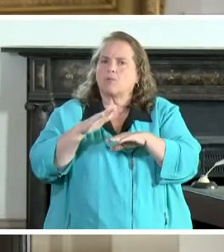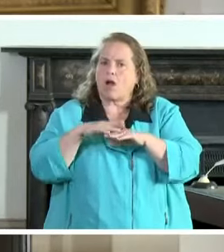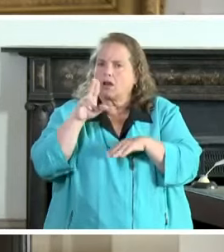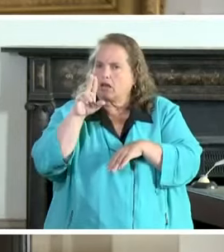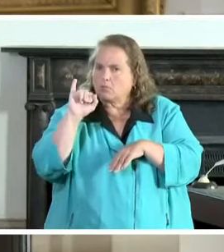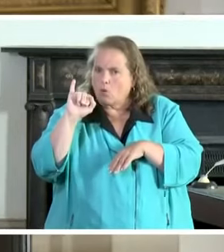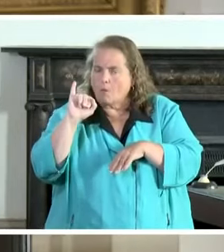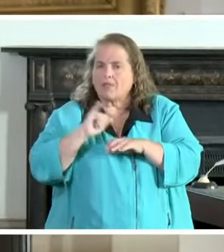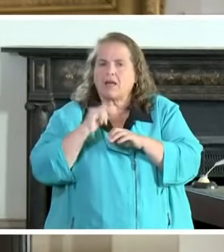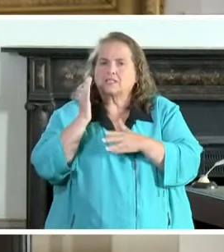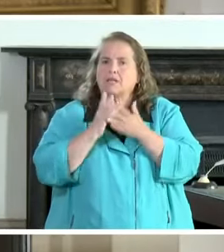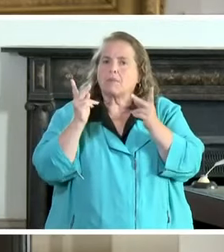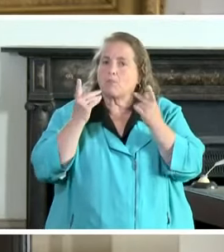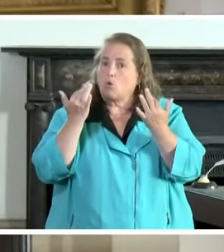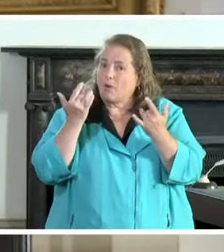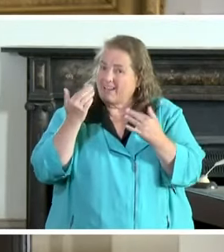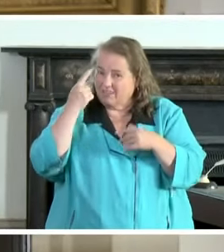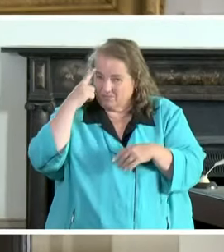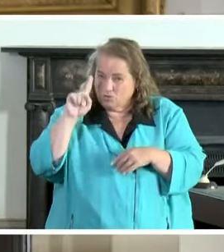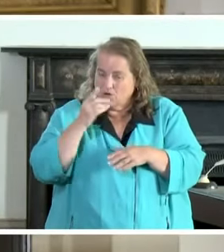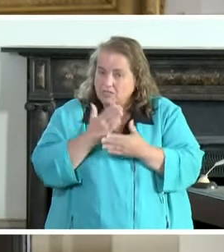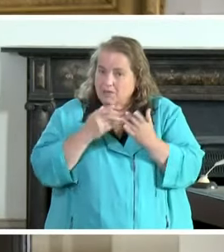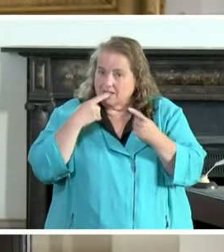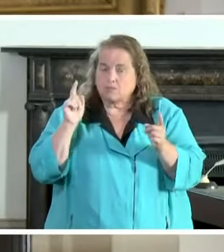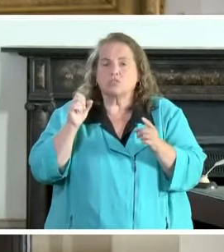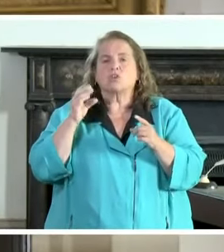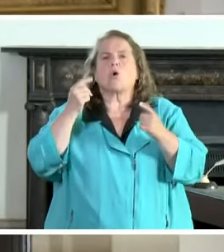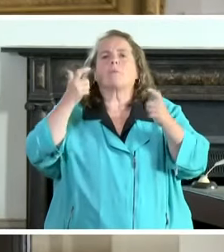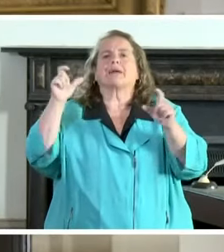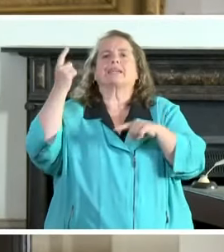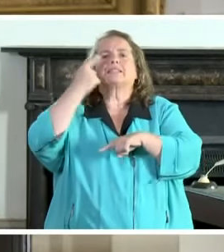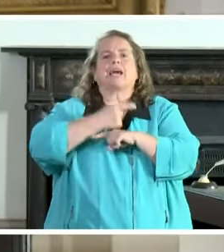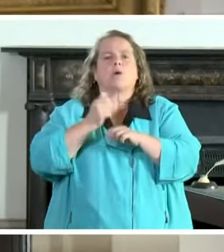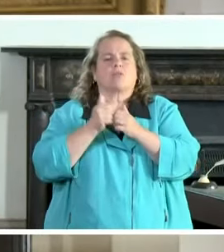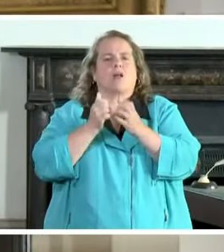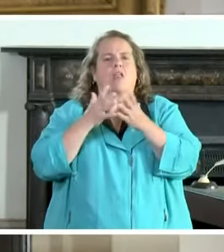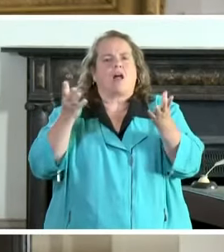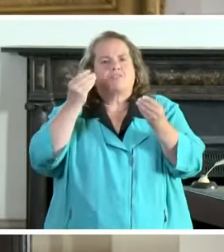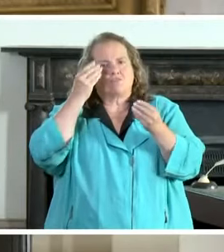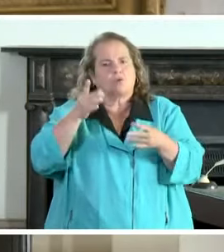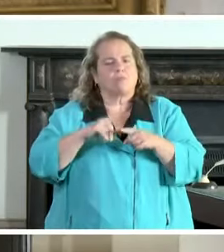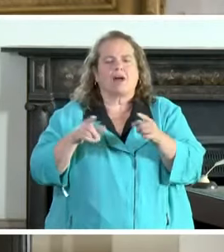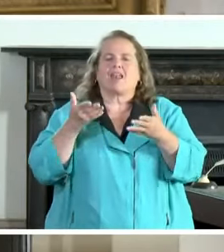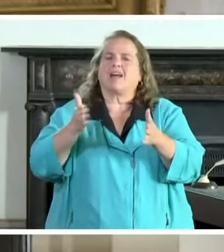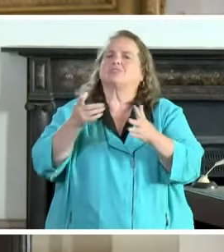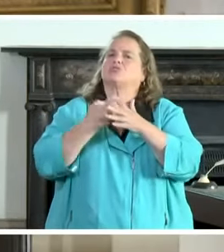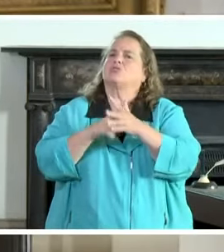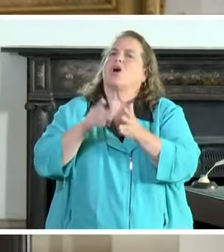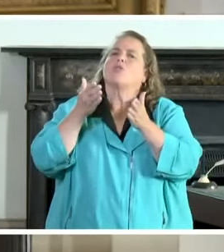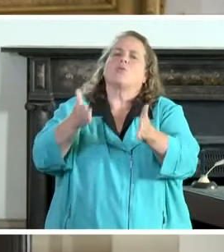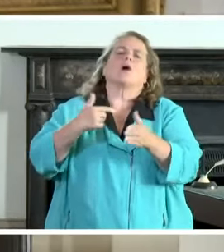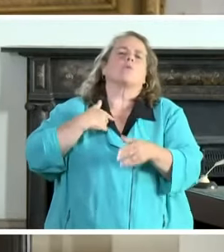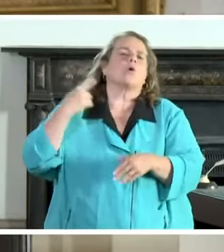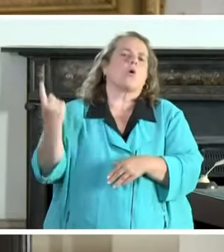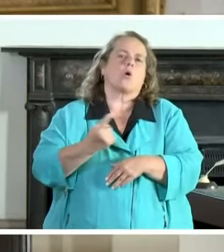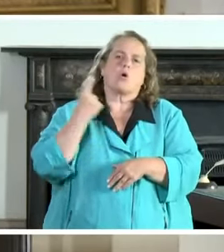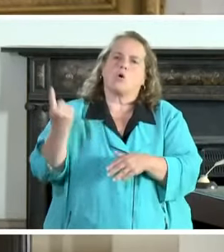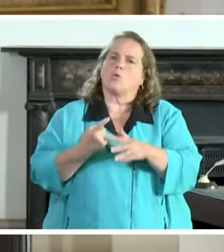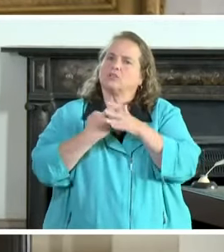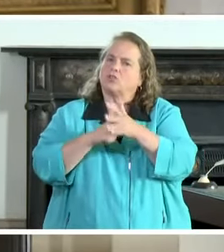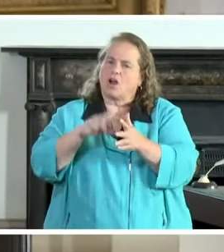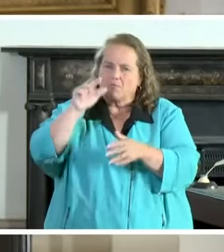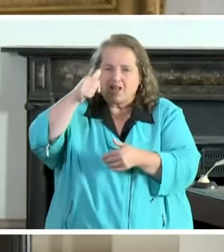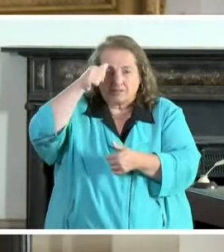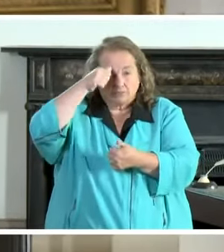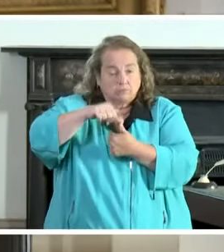people have been waiting for so a big day with a lot of information but let's start the way we always start by knowing and